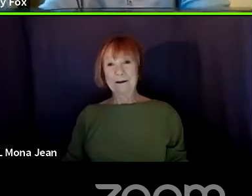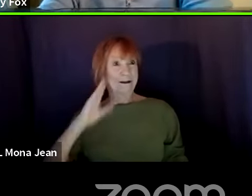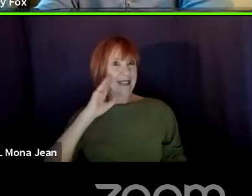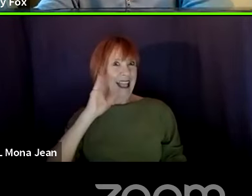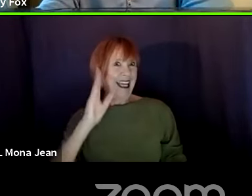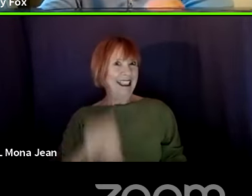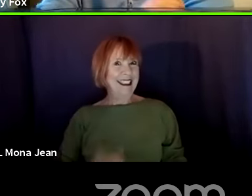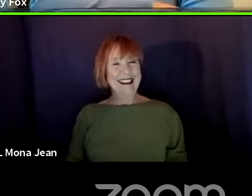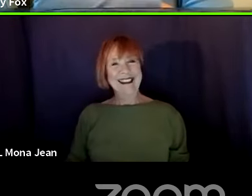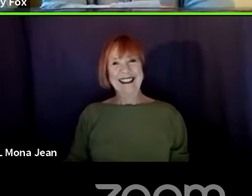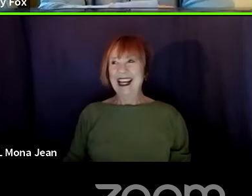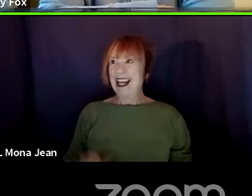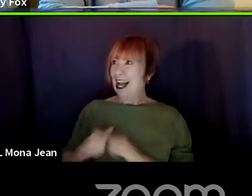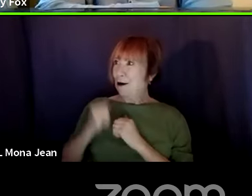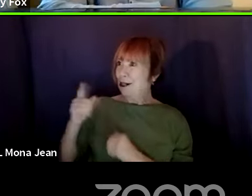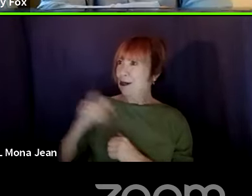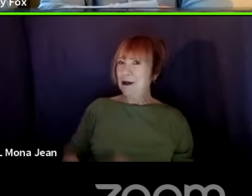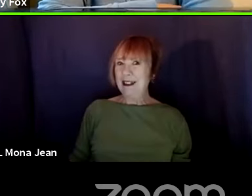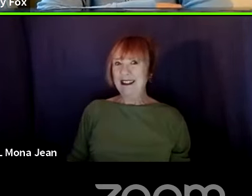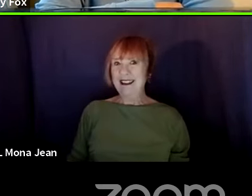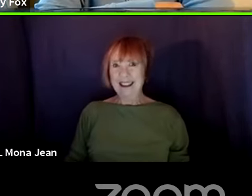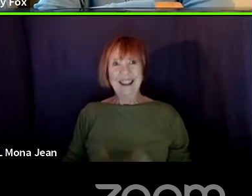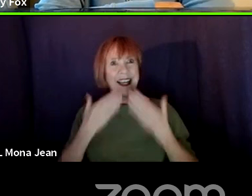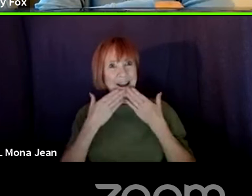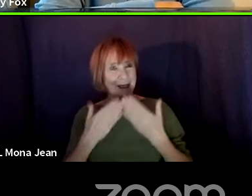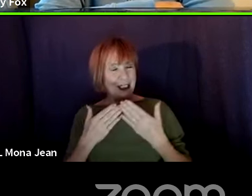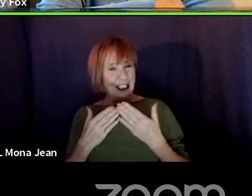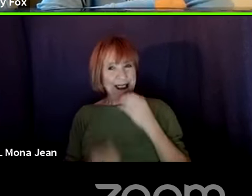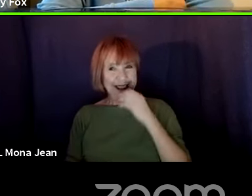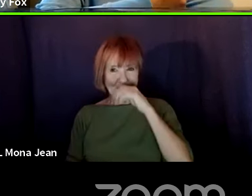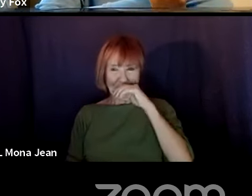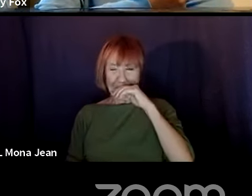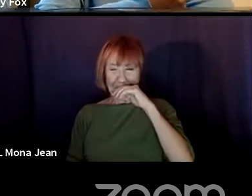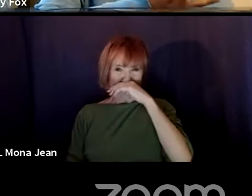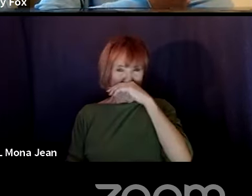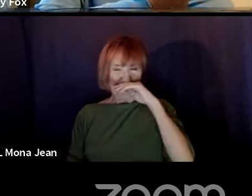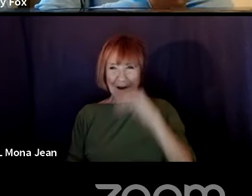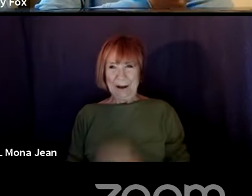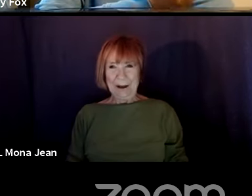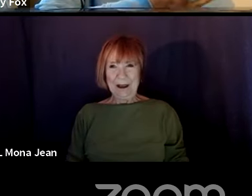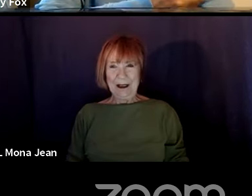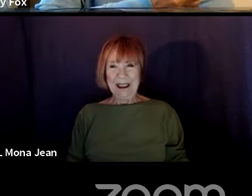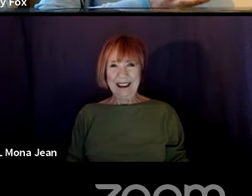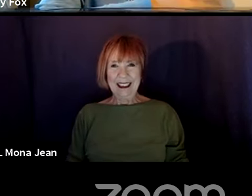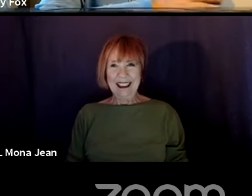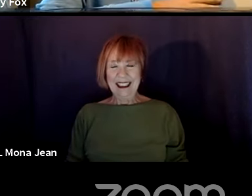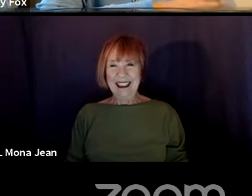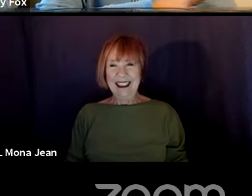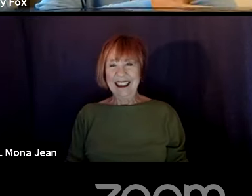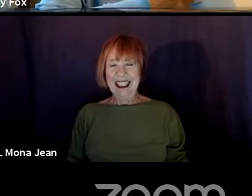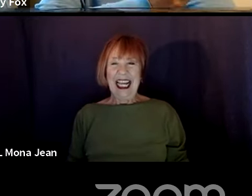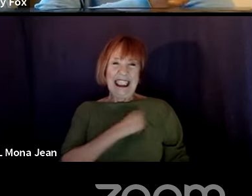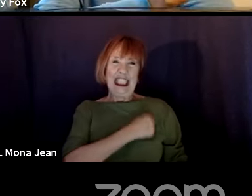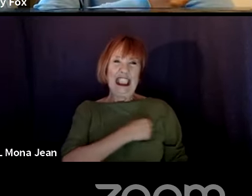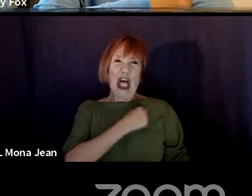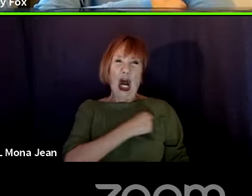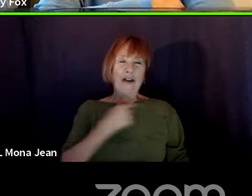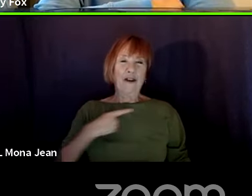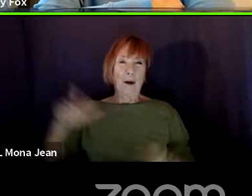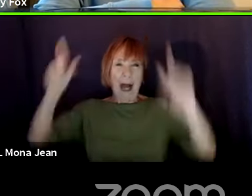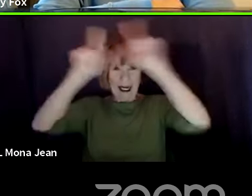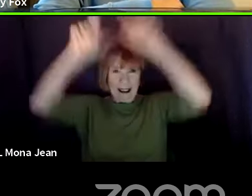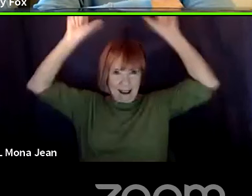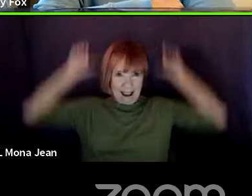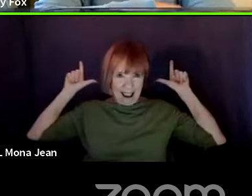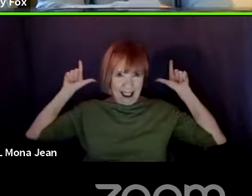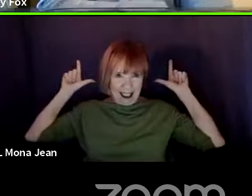How are you? I'm good. I applaud the wall behind me. We're doing some quarantine